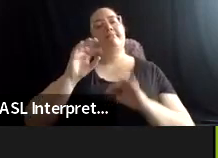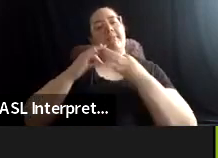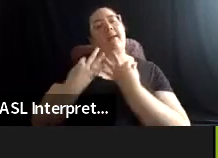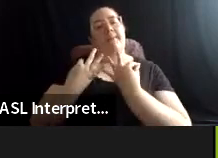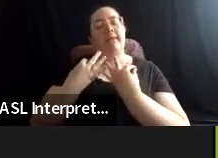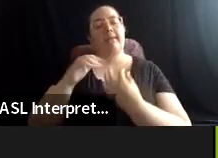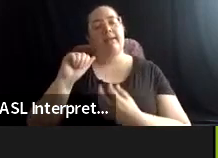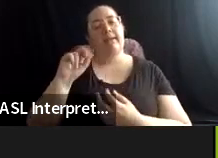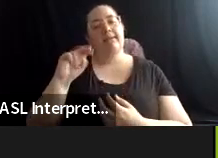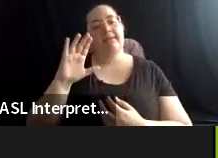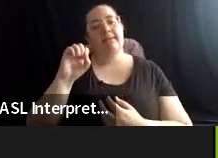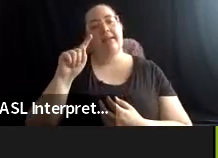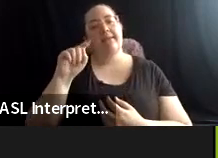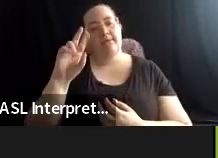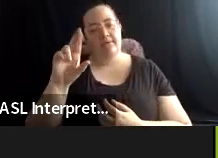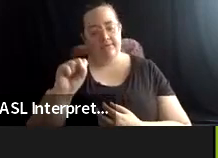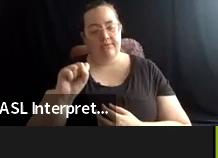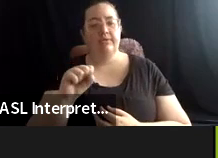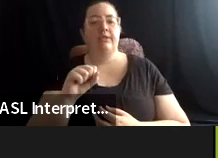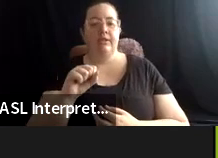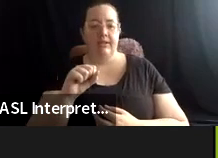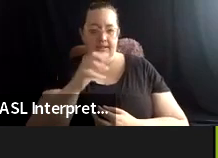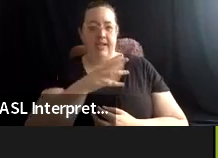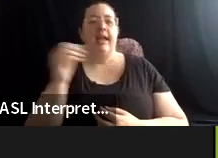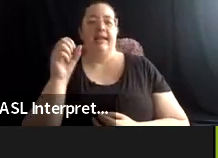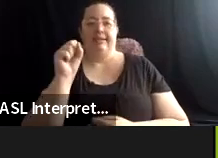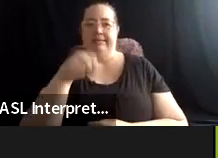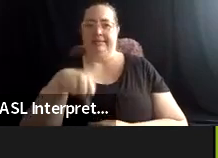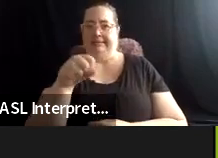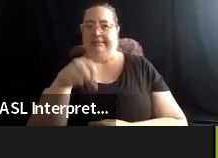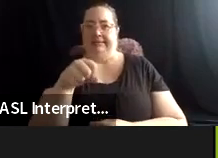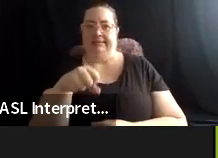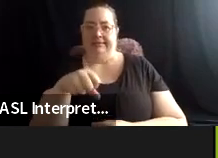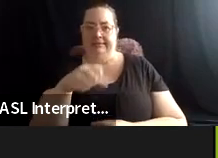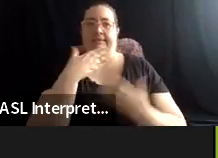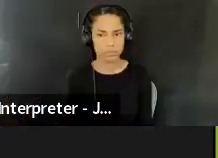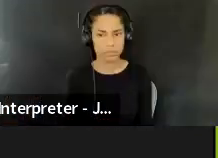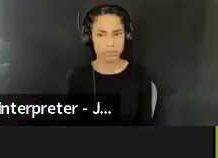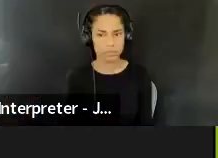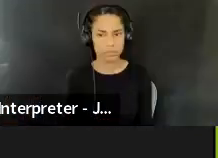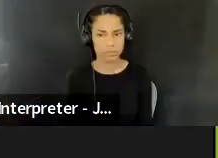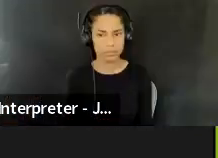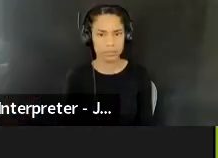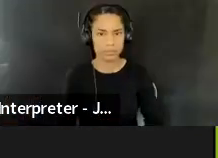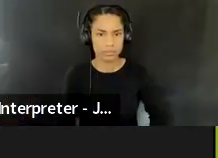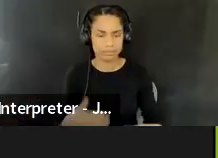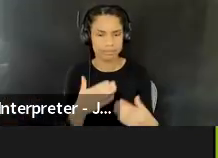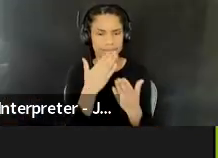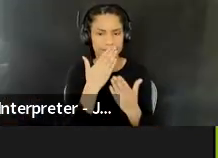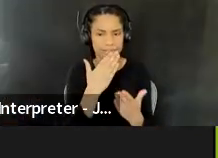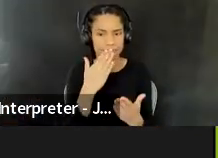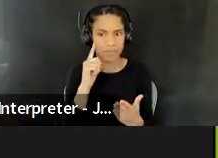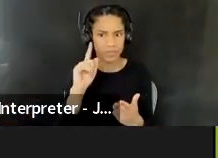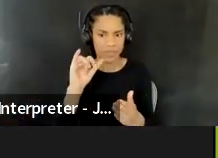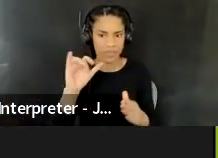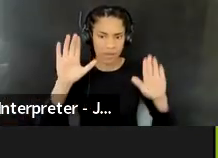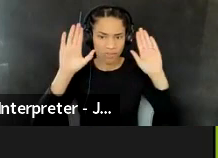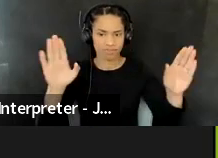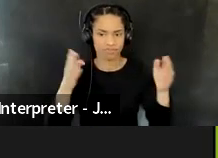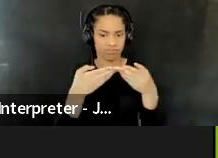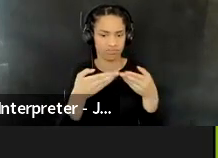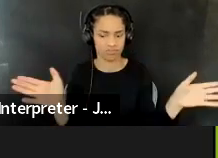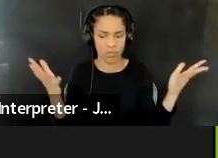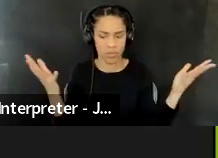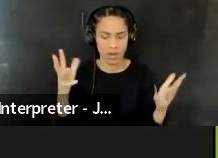behind me. Um, and yes, um, um, thanks Emily for the wonderful and succinct overview of what the first